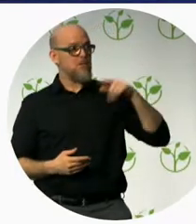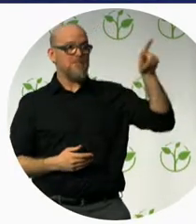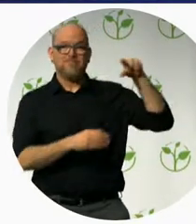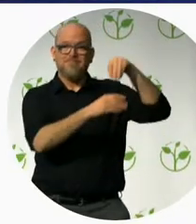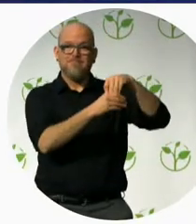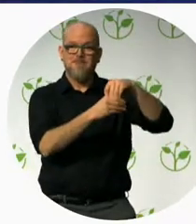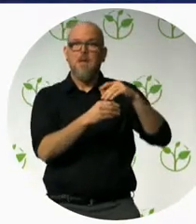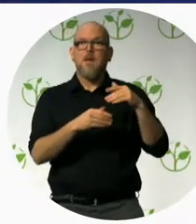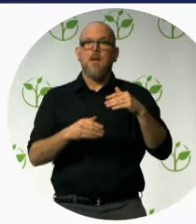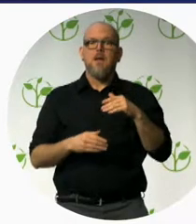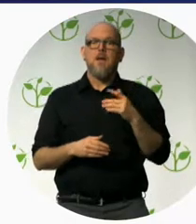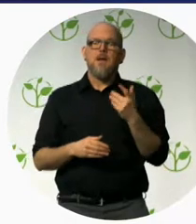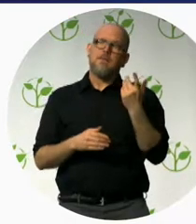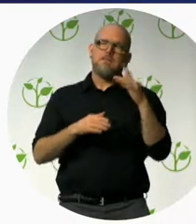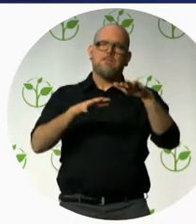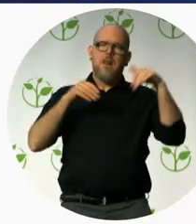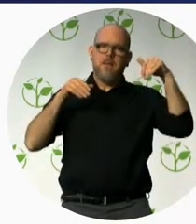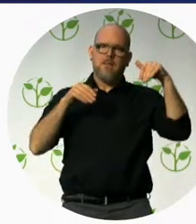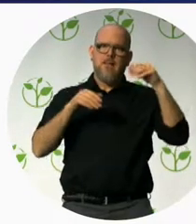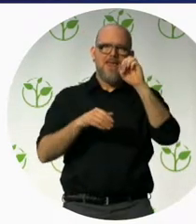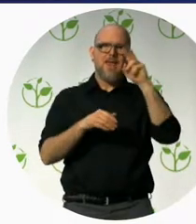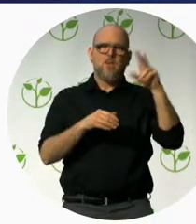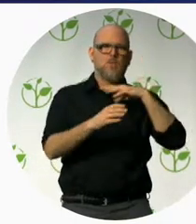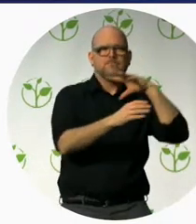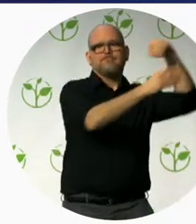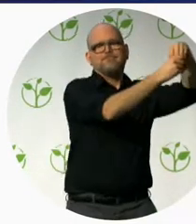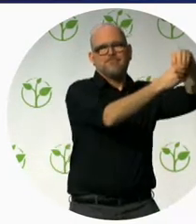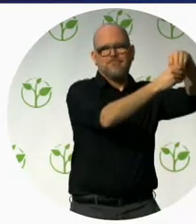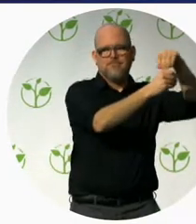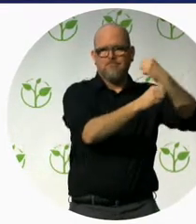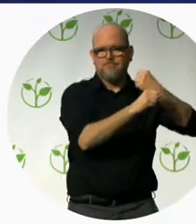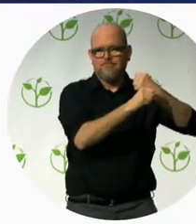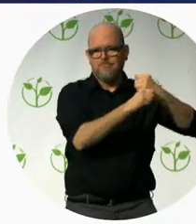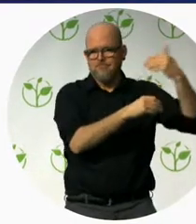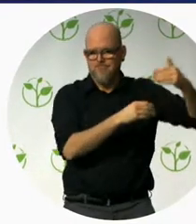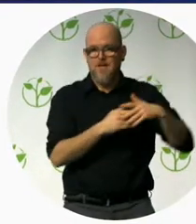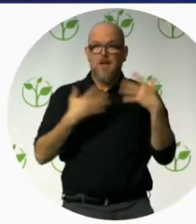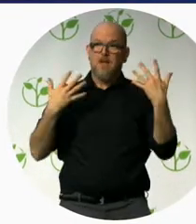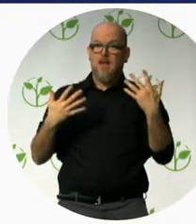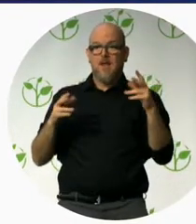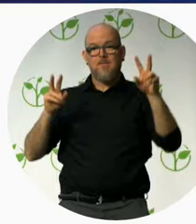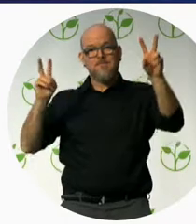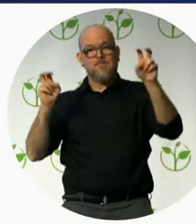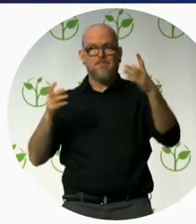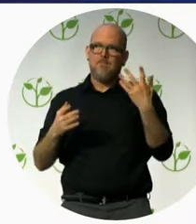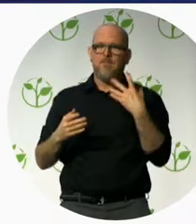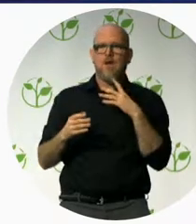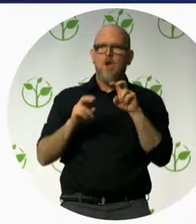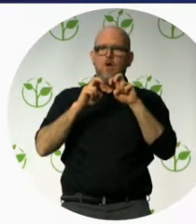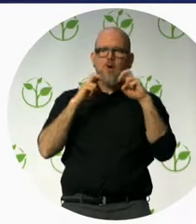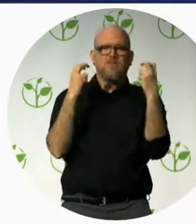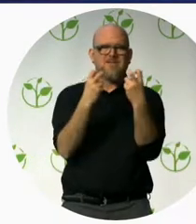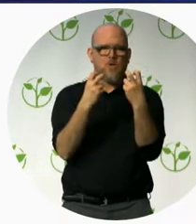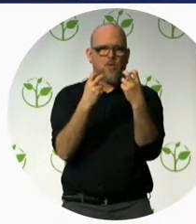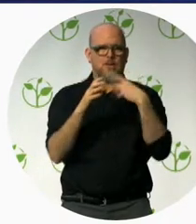member of the European Parliament. At the European Parliament, he's in the Employment Committee and the Transport and Tourism